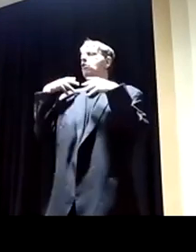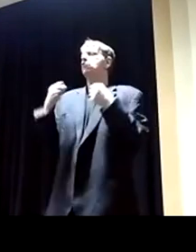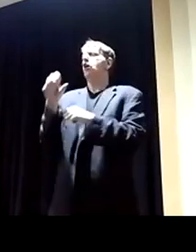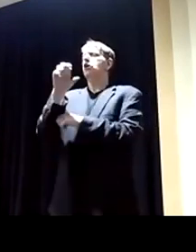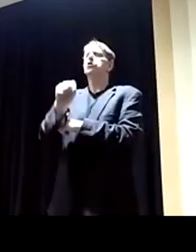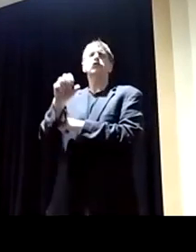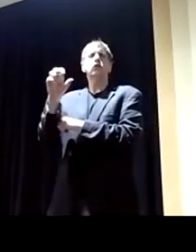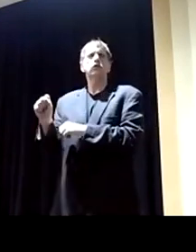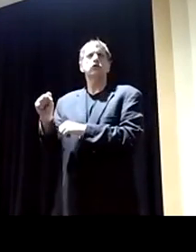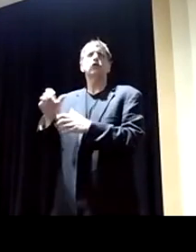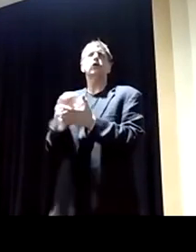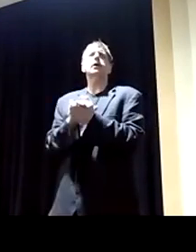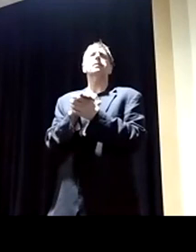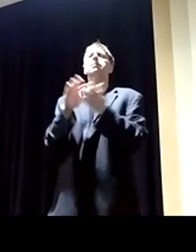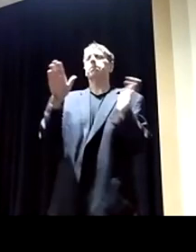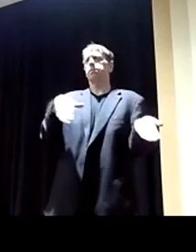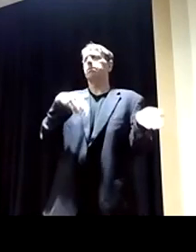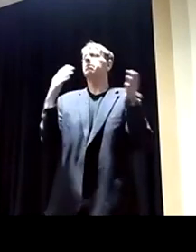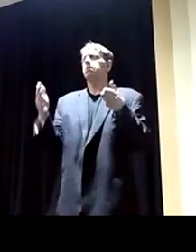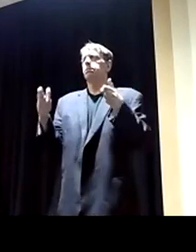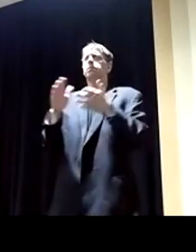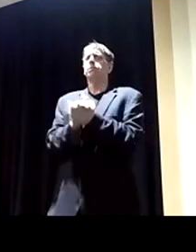humane as well. Mr. Geerkart?